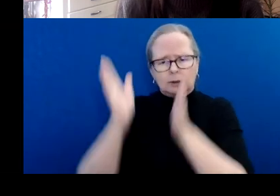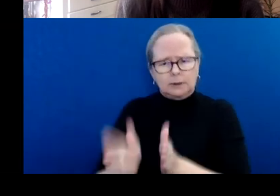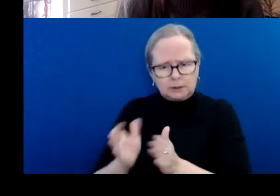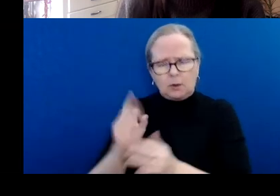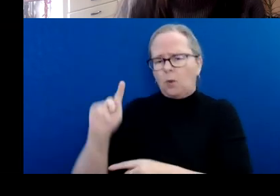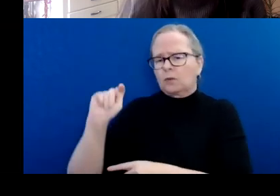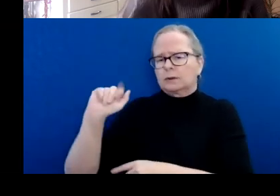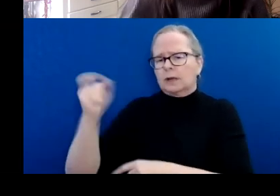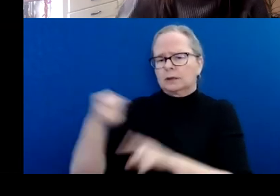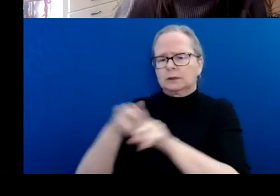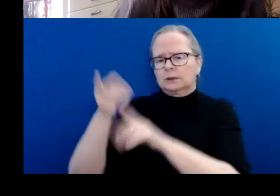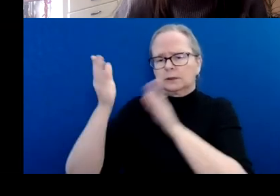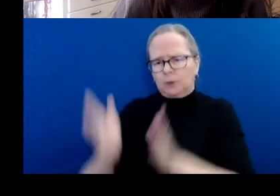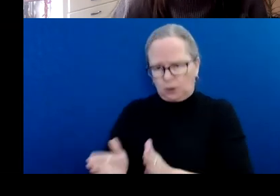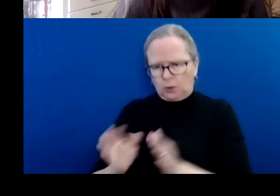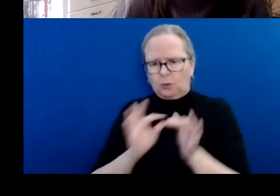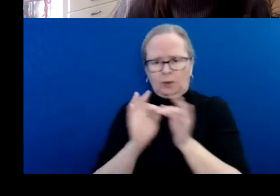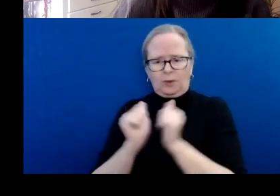preparing your taxes each year.